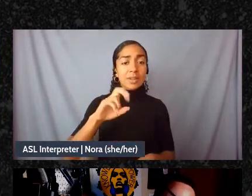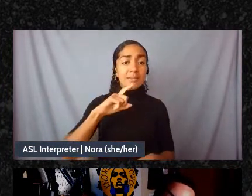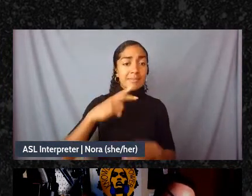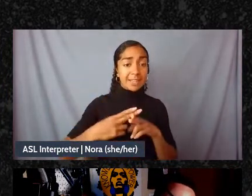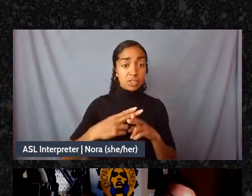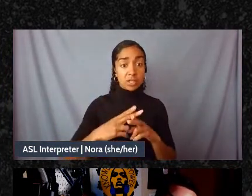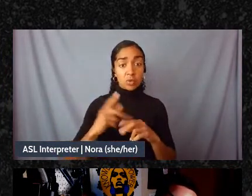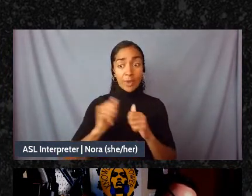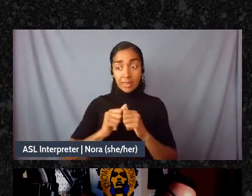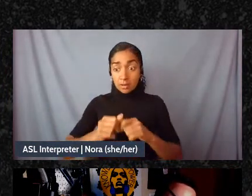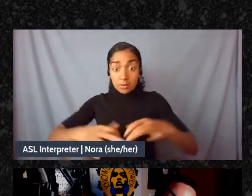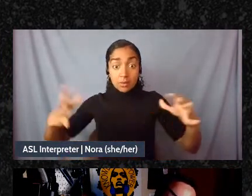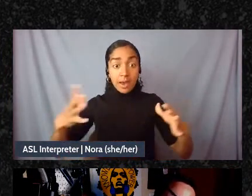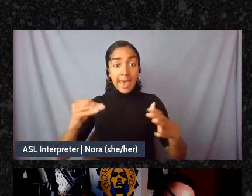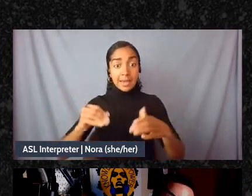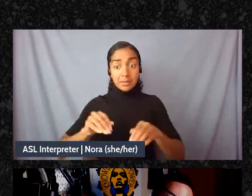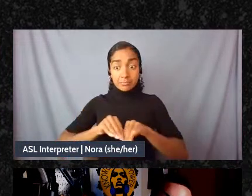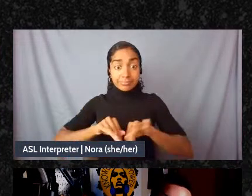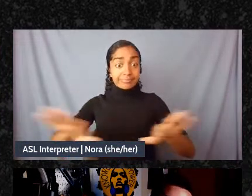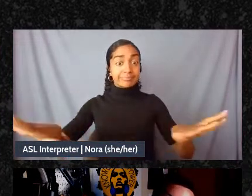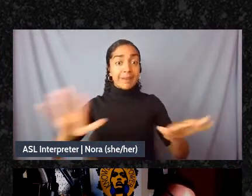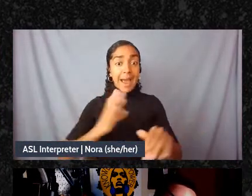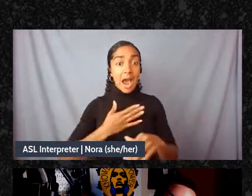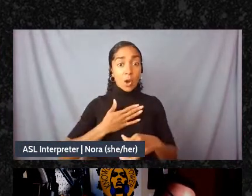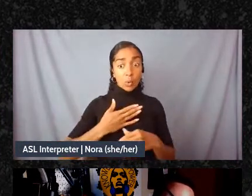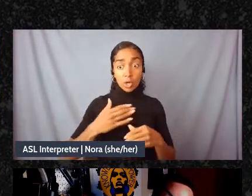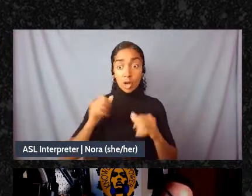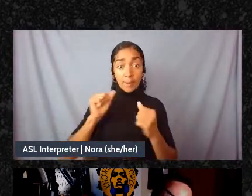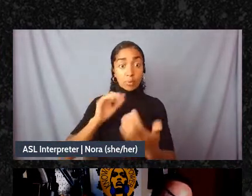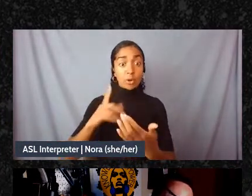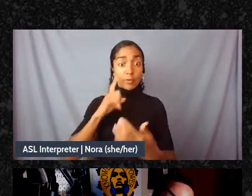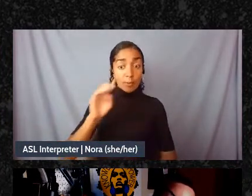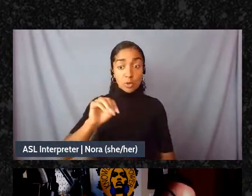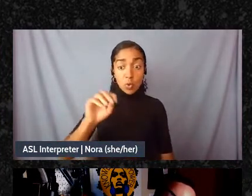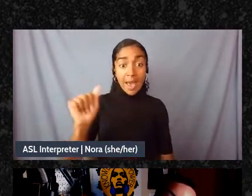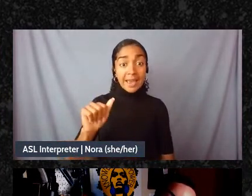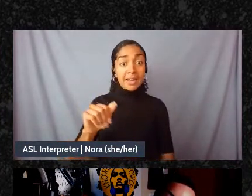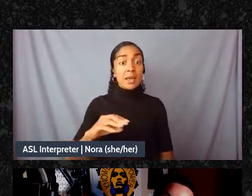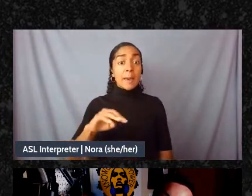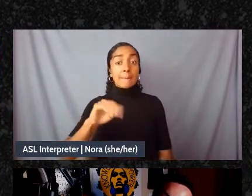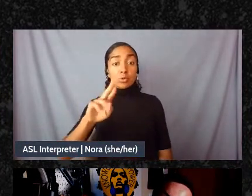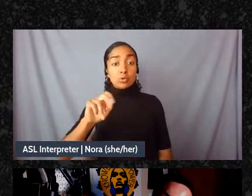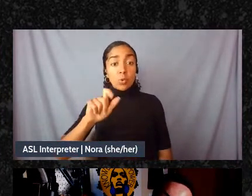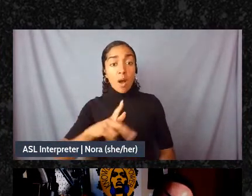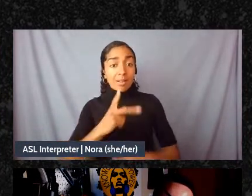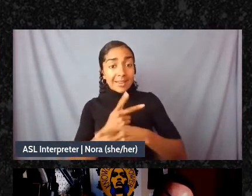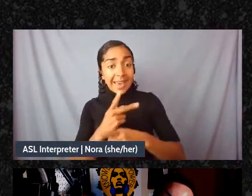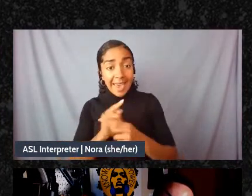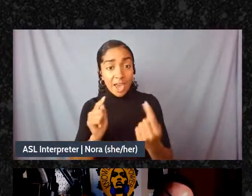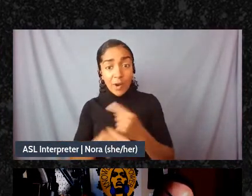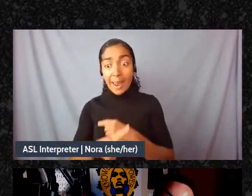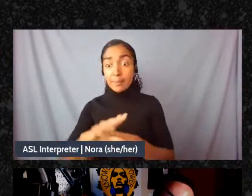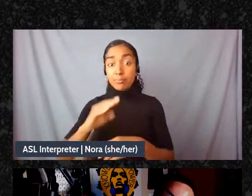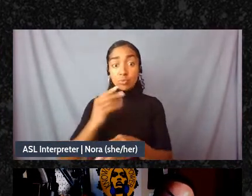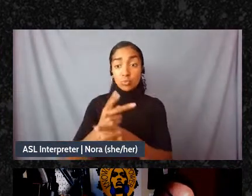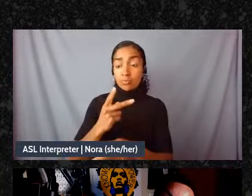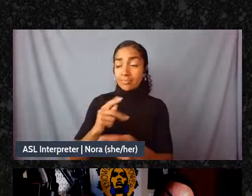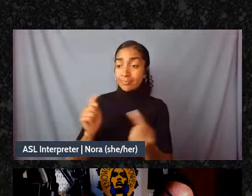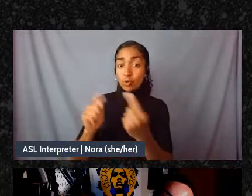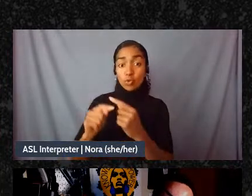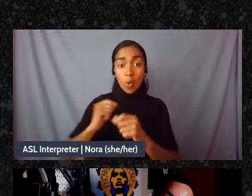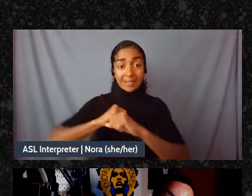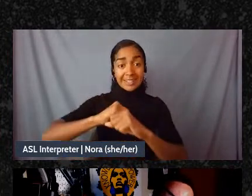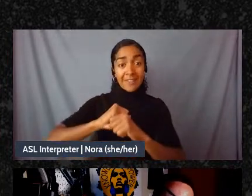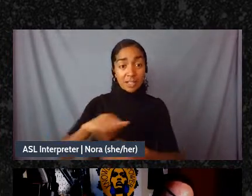of mutual aid into mutual care and mutual defense as well in terms of abolition work and I don't if we can't do